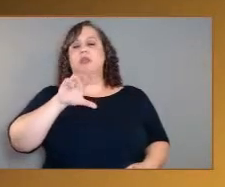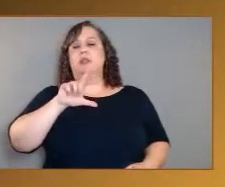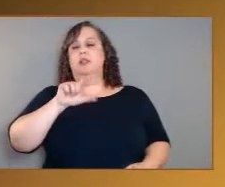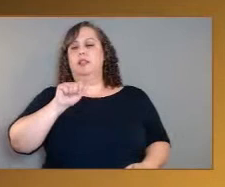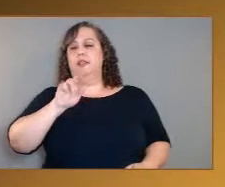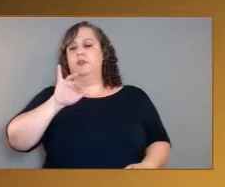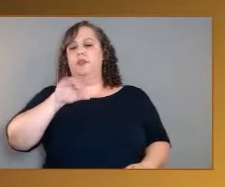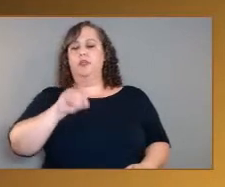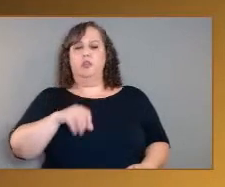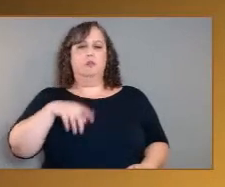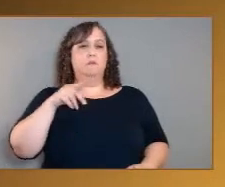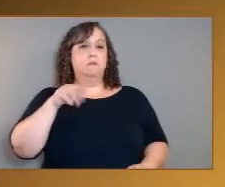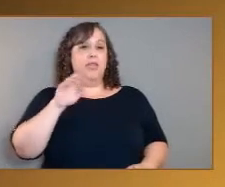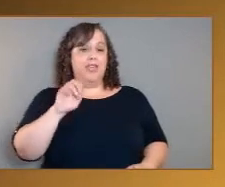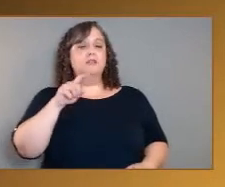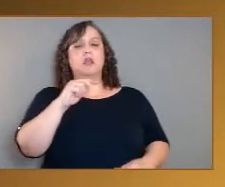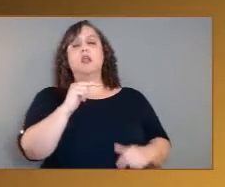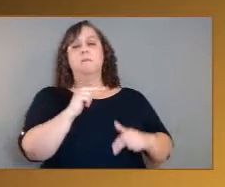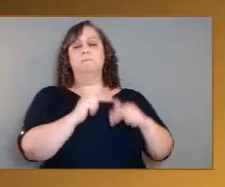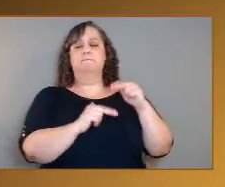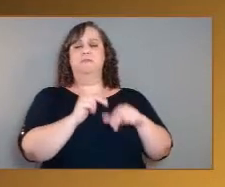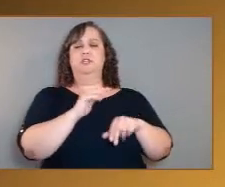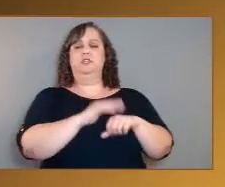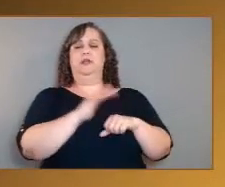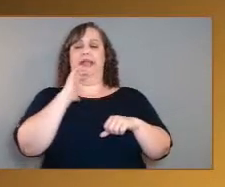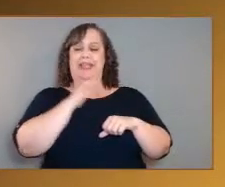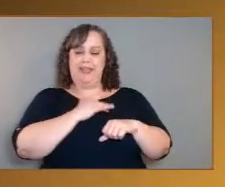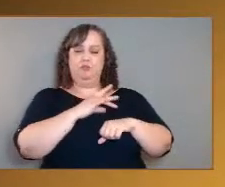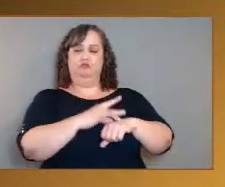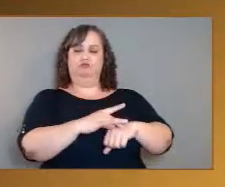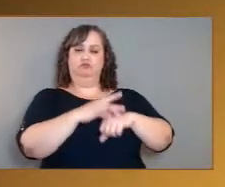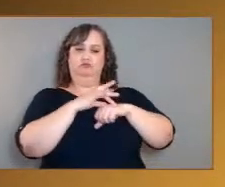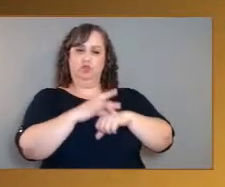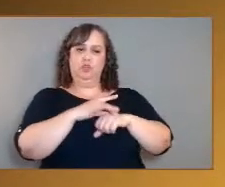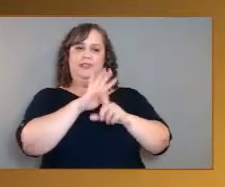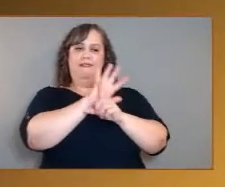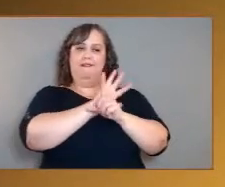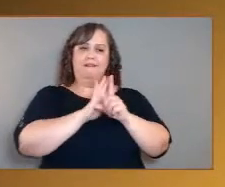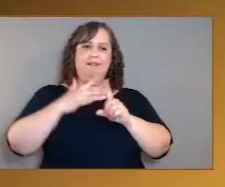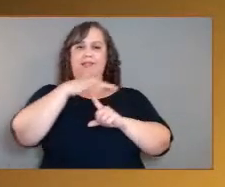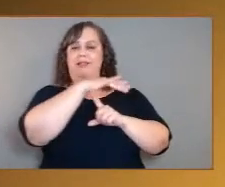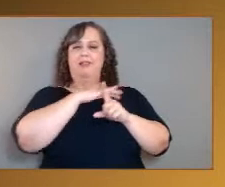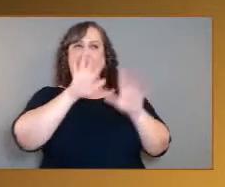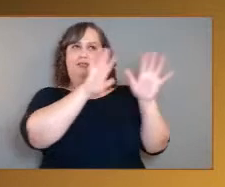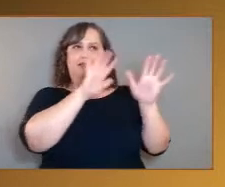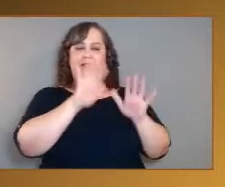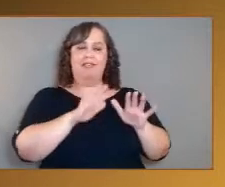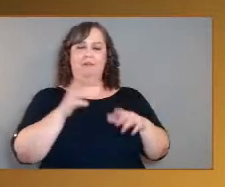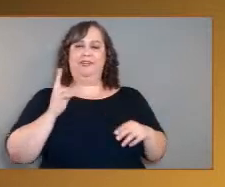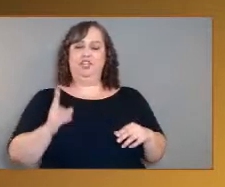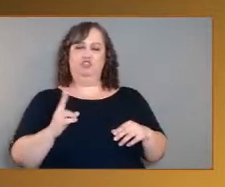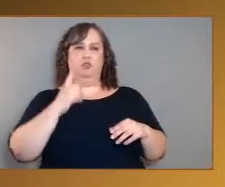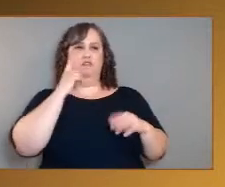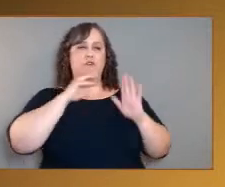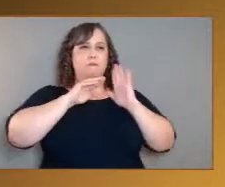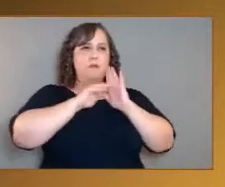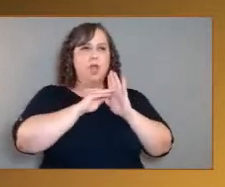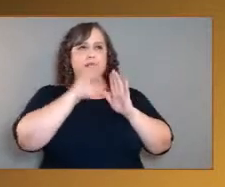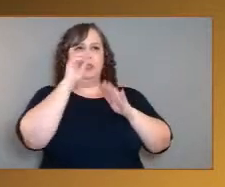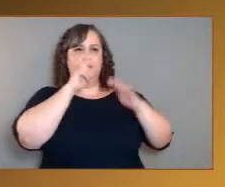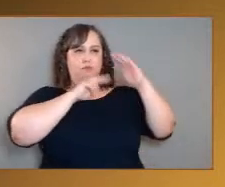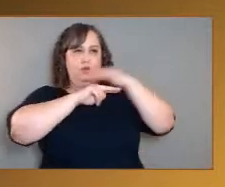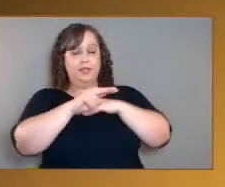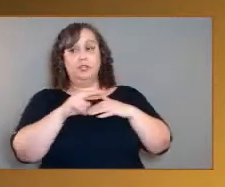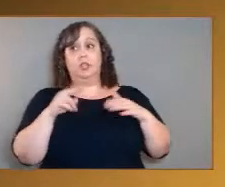build on the climate history of our own planet where we have an exquisite capability of modeling and predicting. And it's just it's taking off. It's so